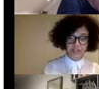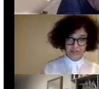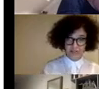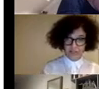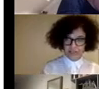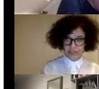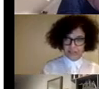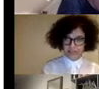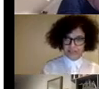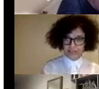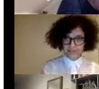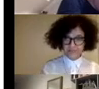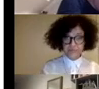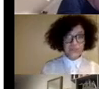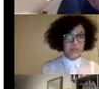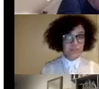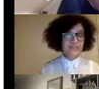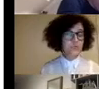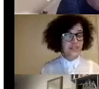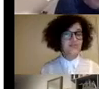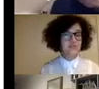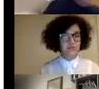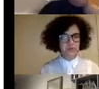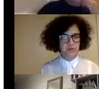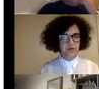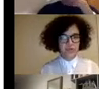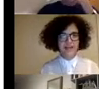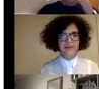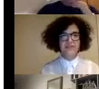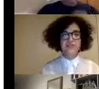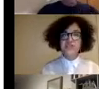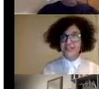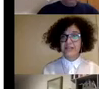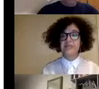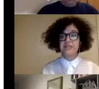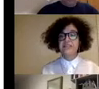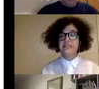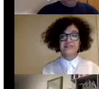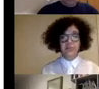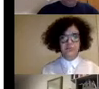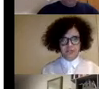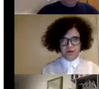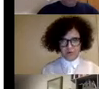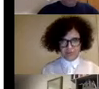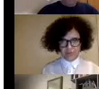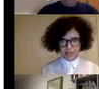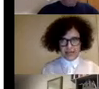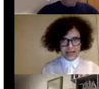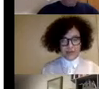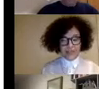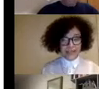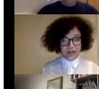change. But we have the tool, we have sustainable development goals,